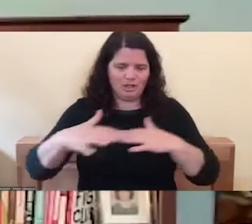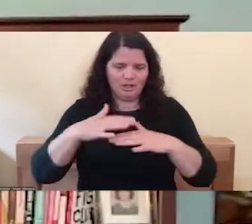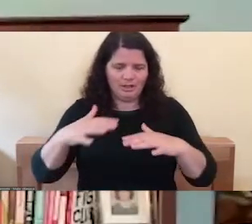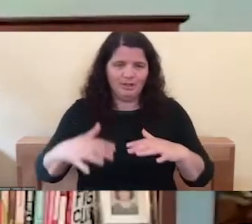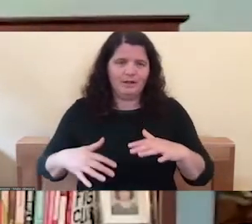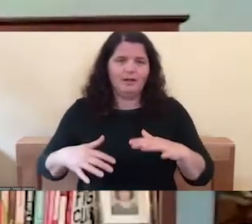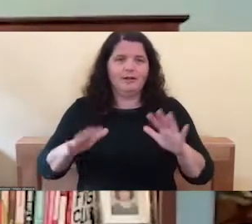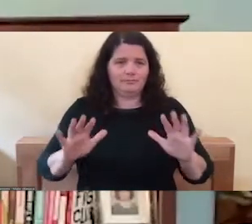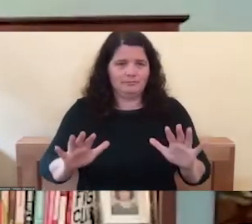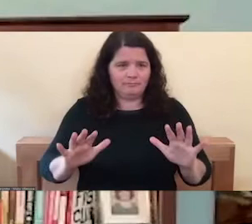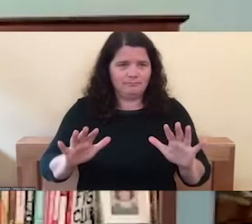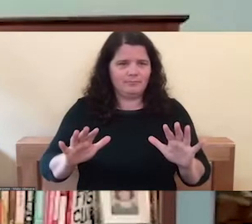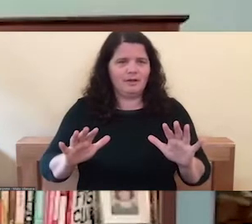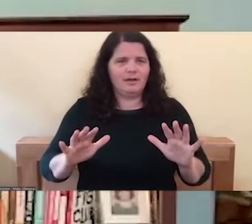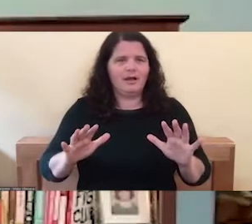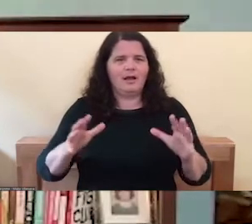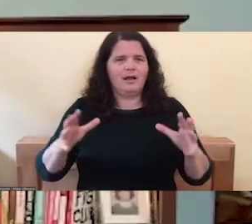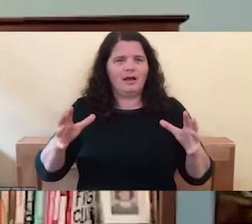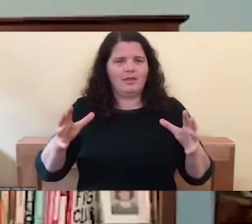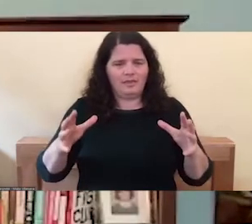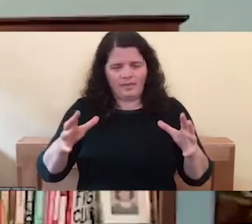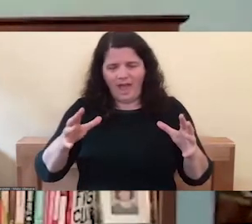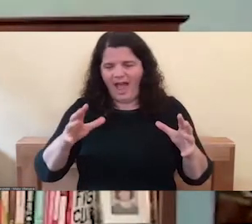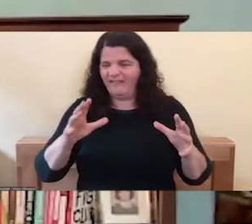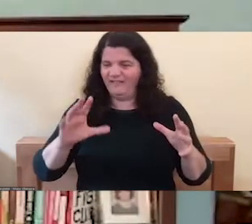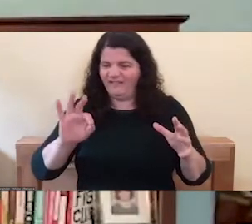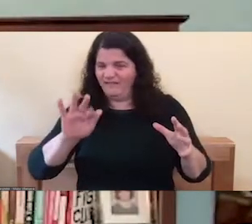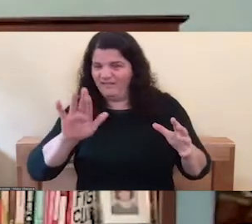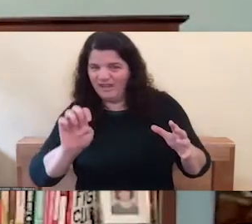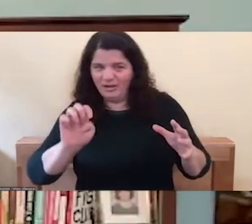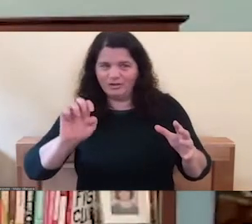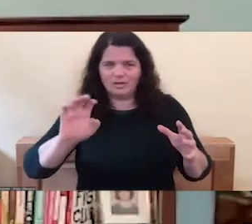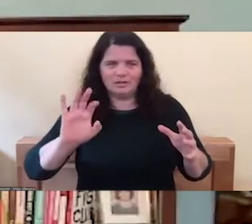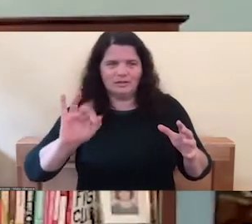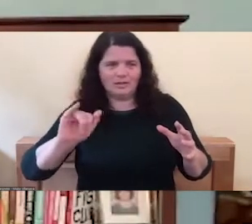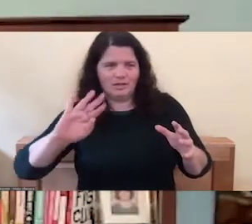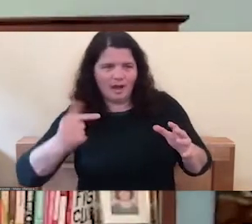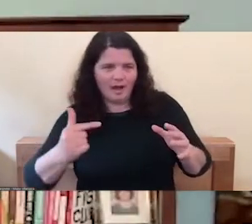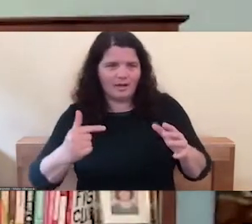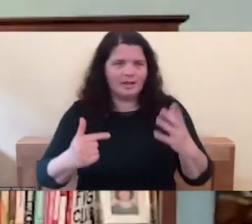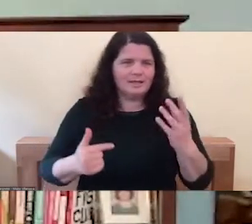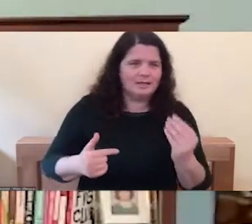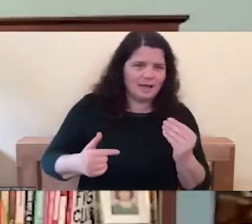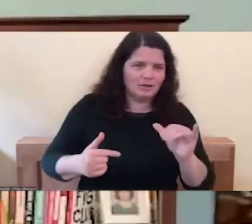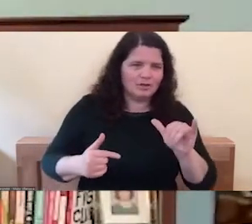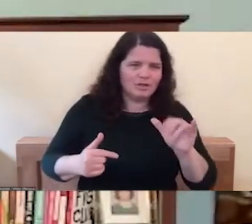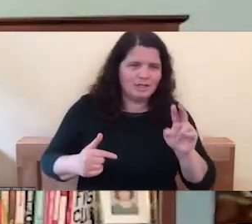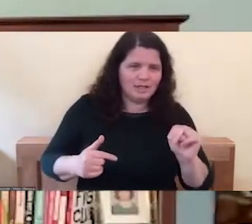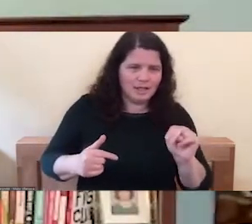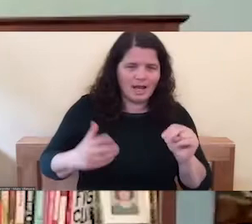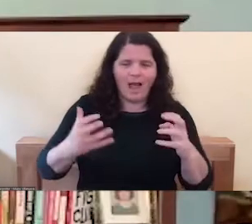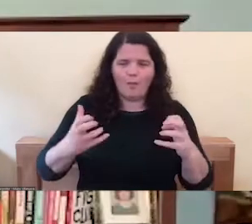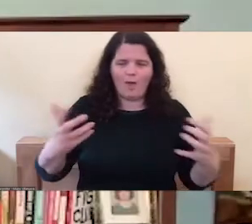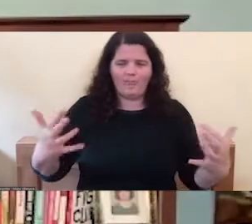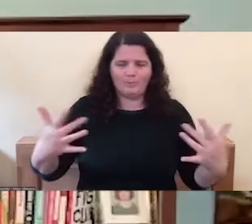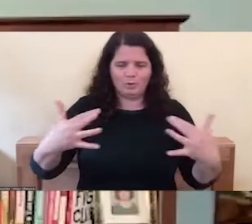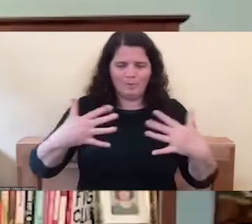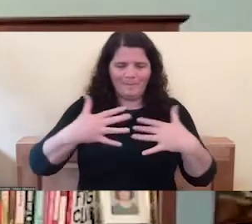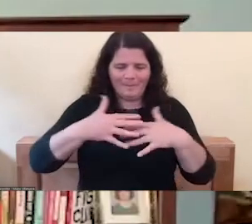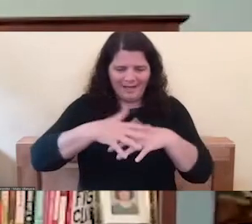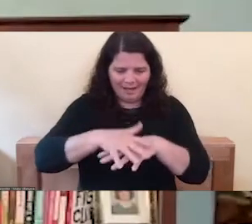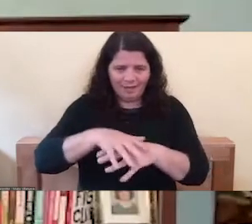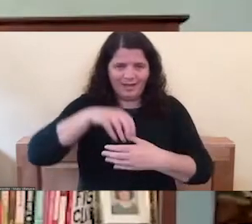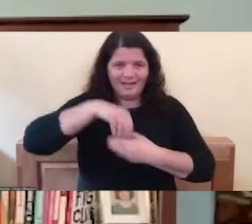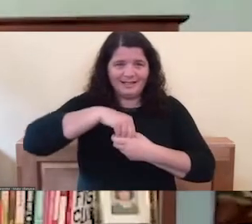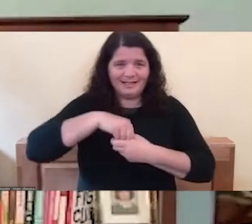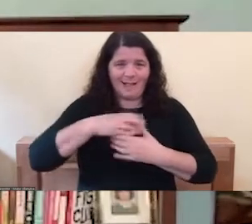and to try to work with them and help them merge and mingle and integrate in my body. And so I would love to